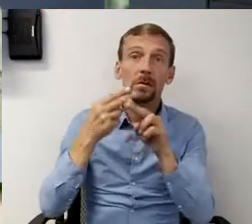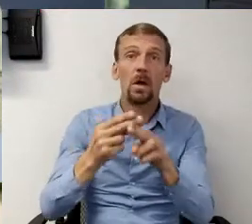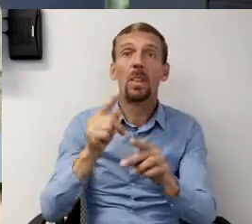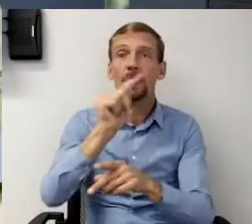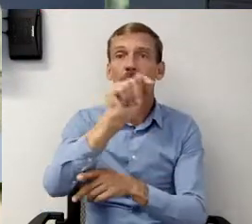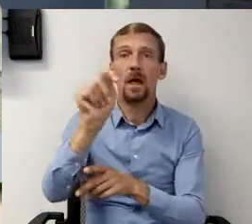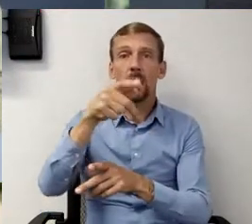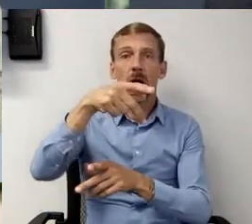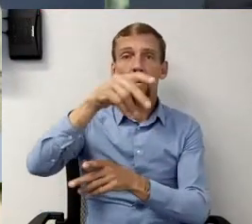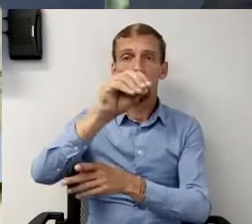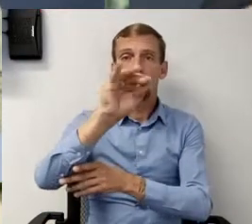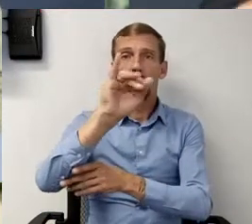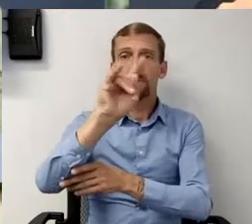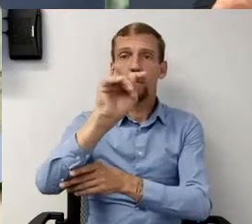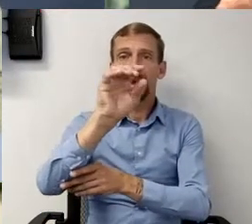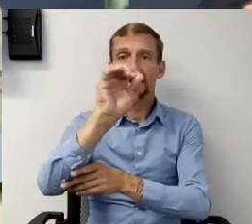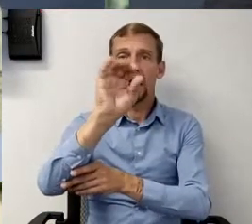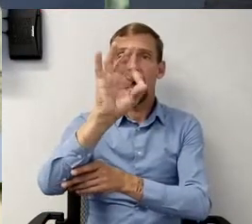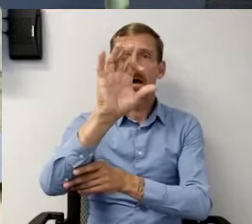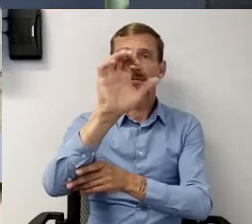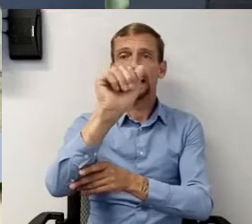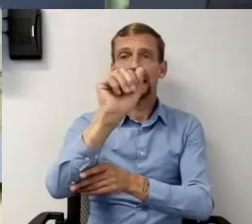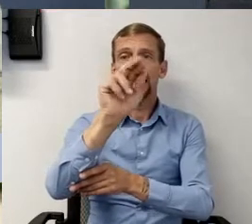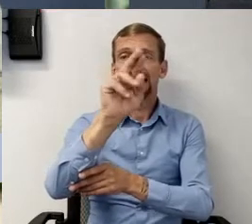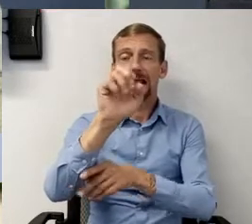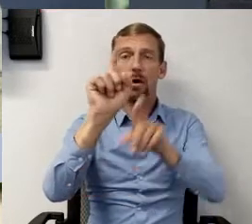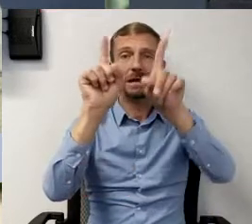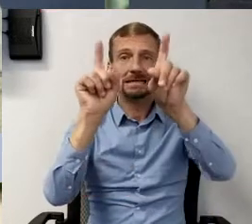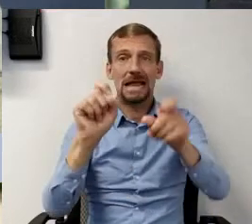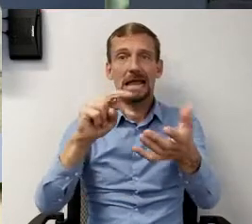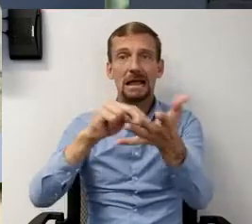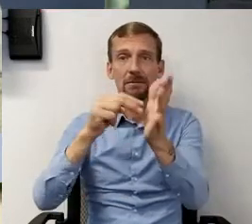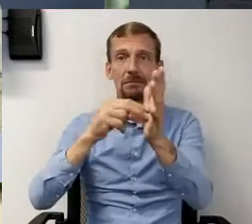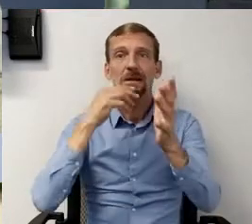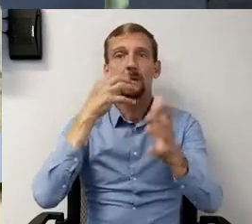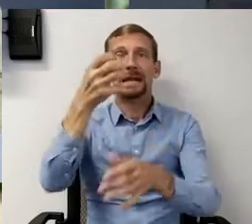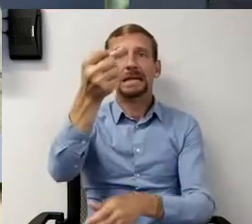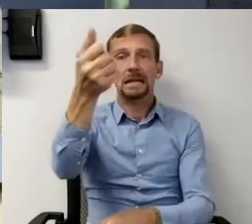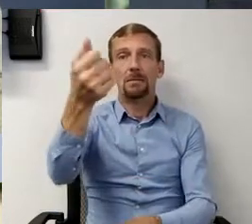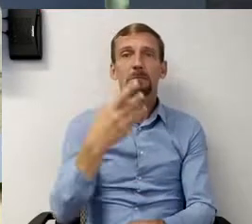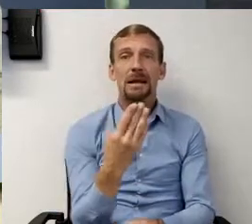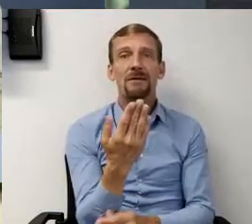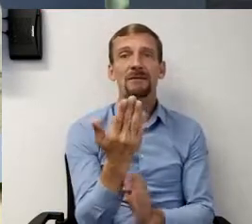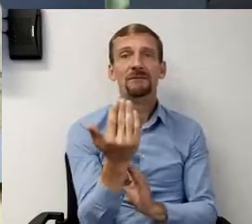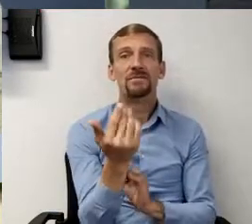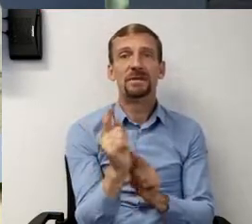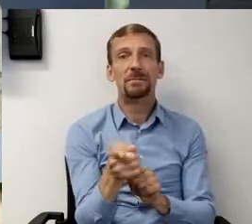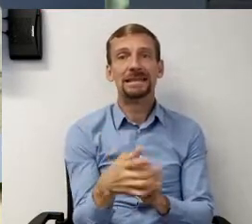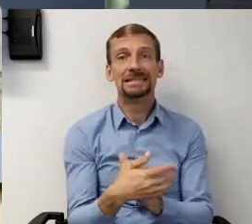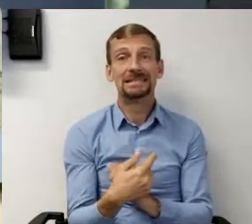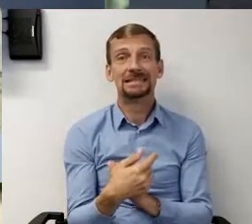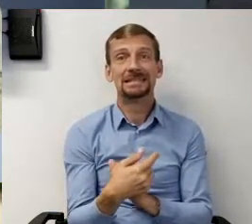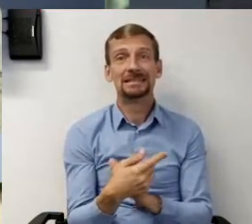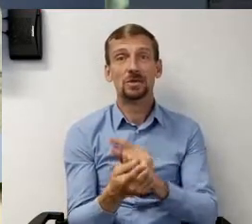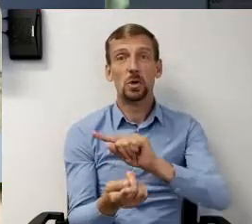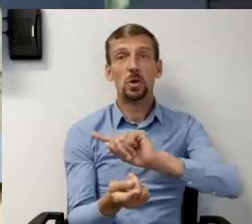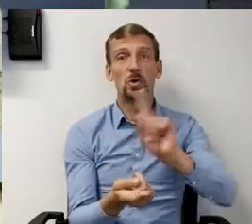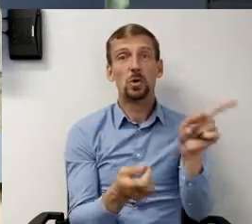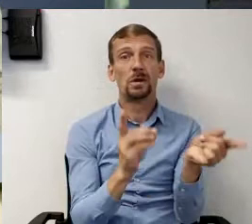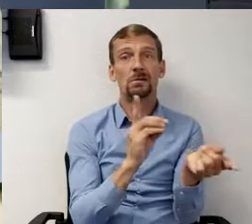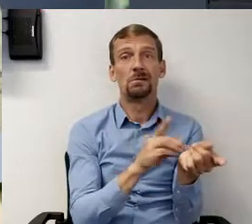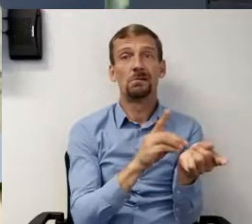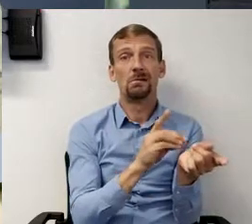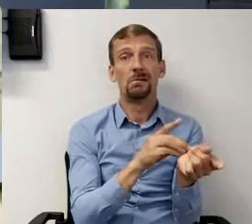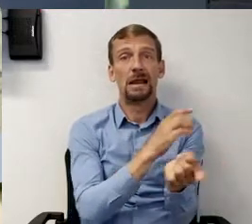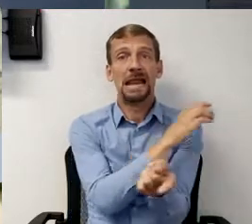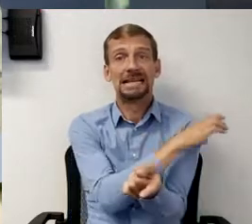test. So literally, you will have your results back in 15 minutes. So you would just go to your doctor, go